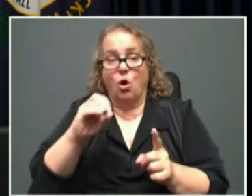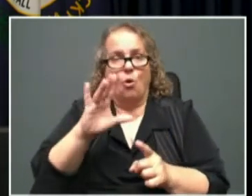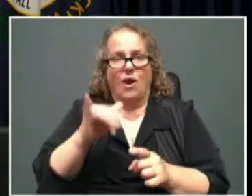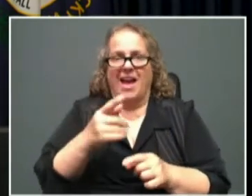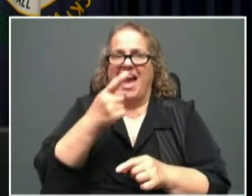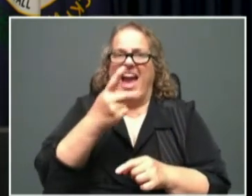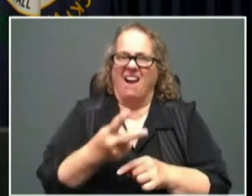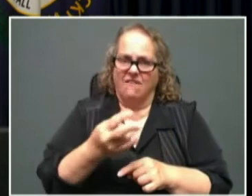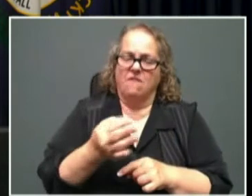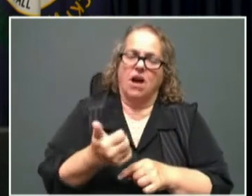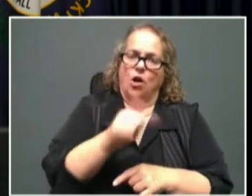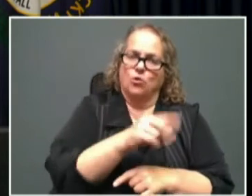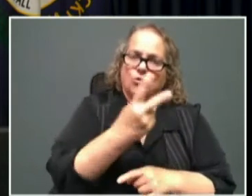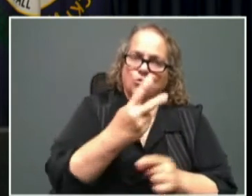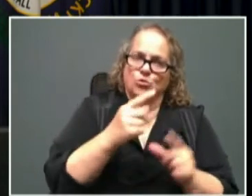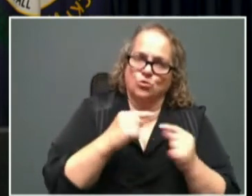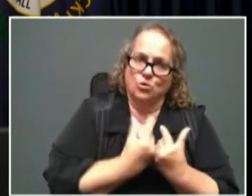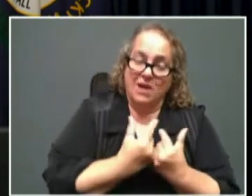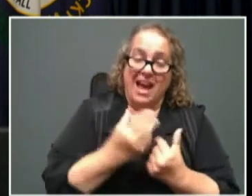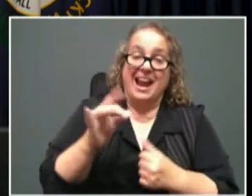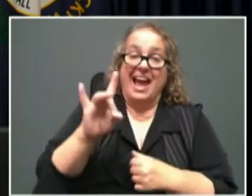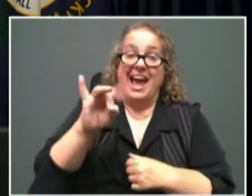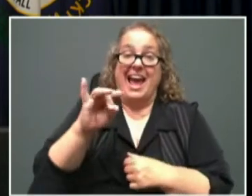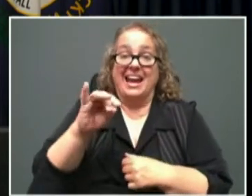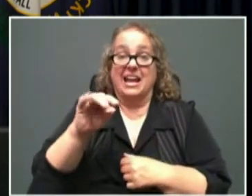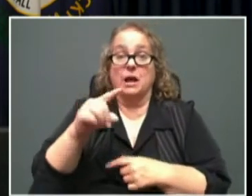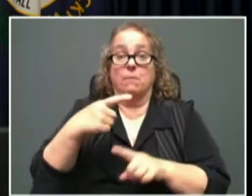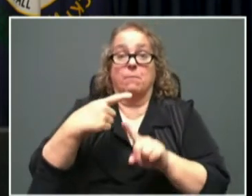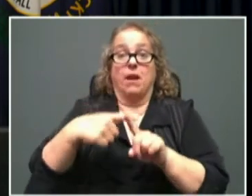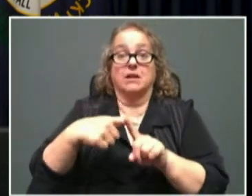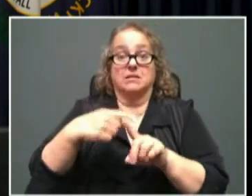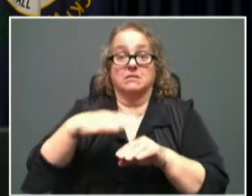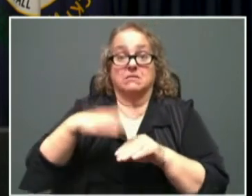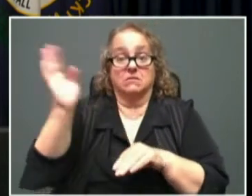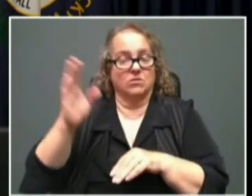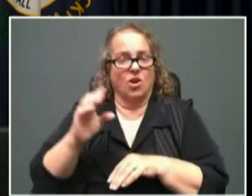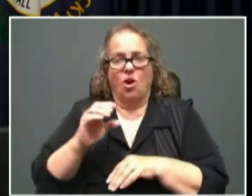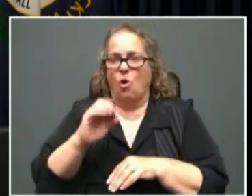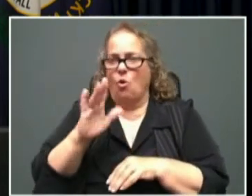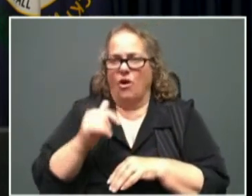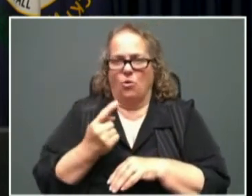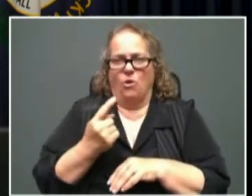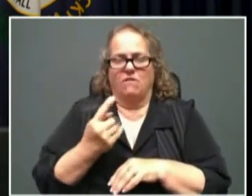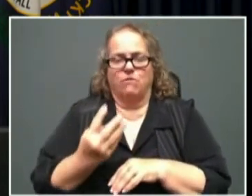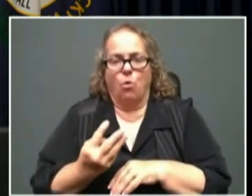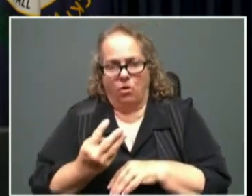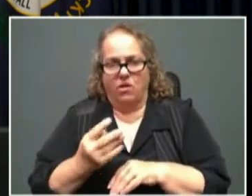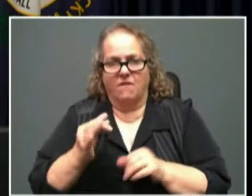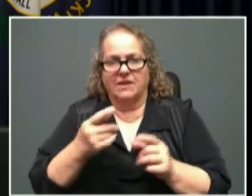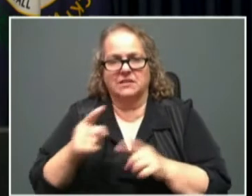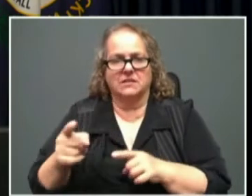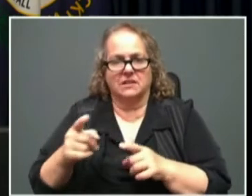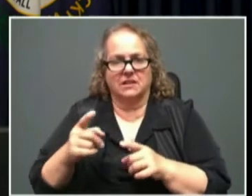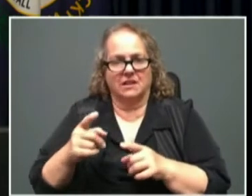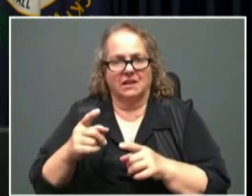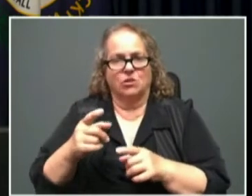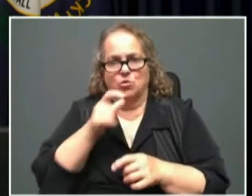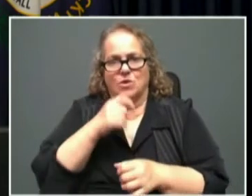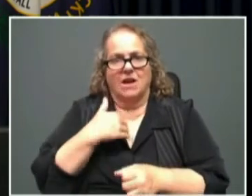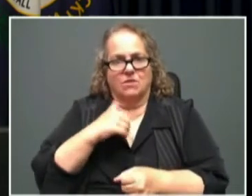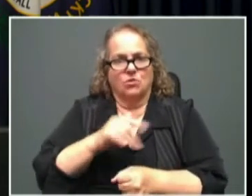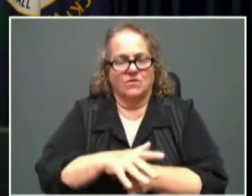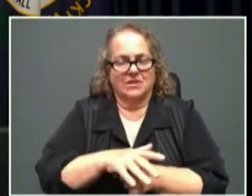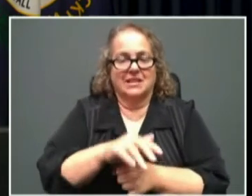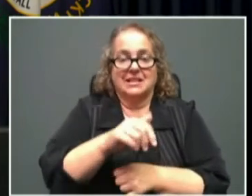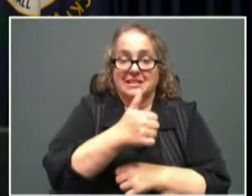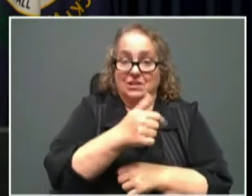and 80-plus-year-olds is almost a quarter of the incident rate of 10 to 19 or 20 to 49-year-olds. So